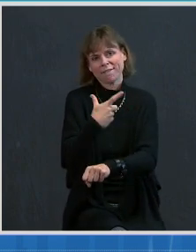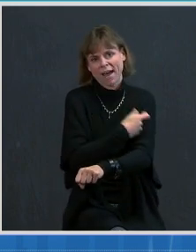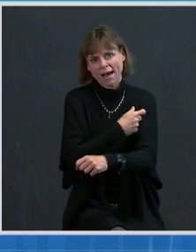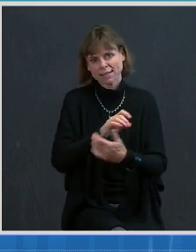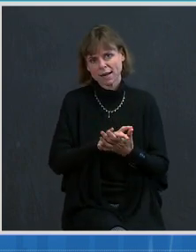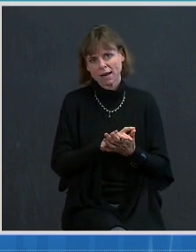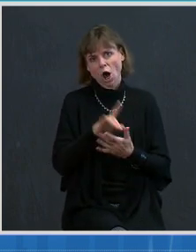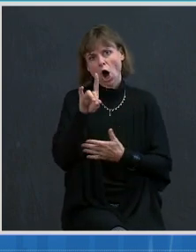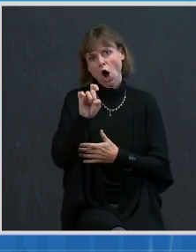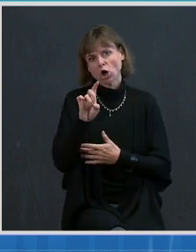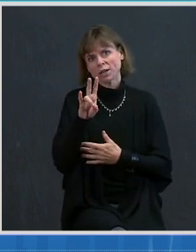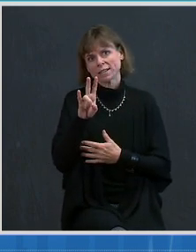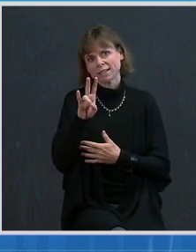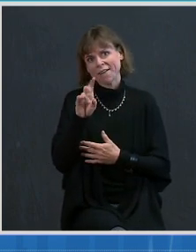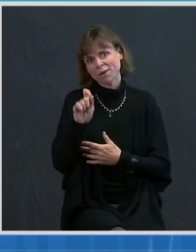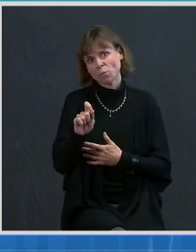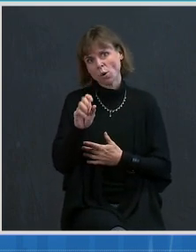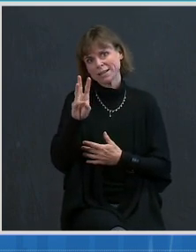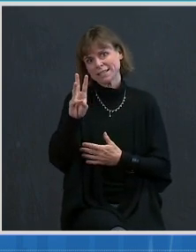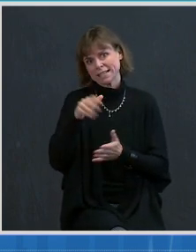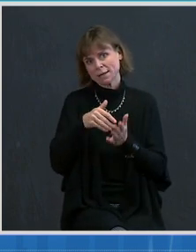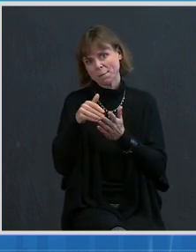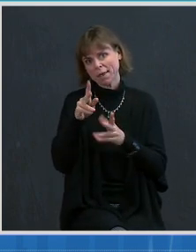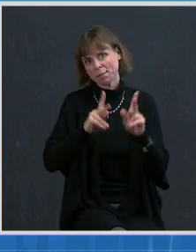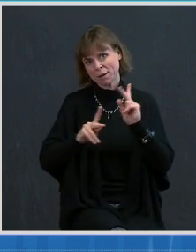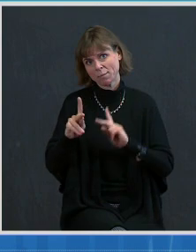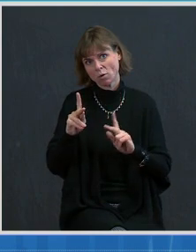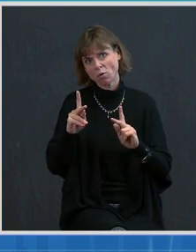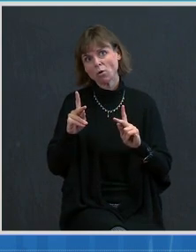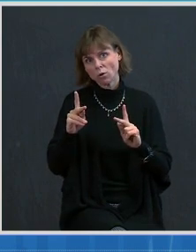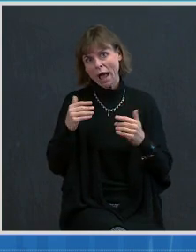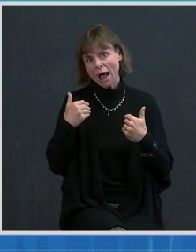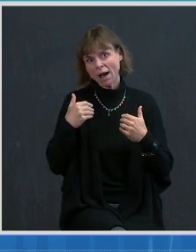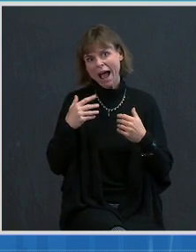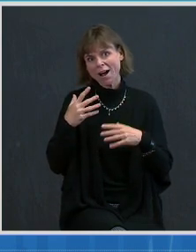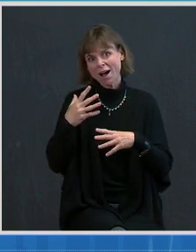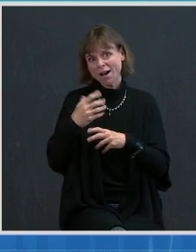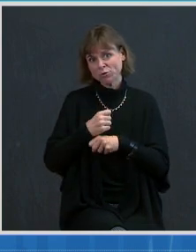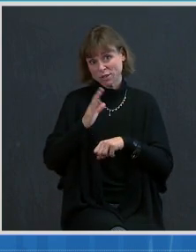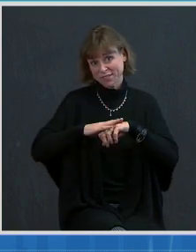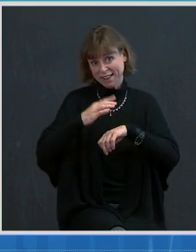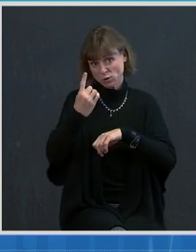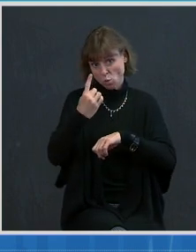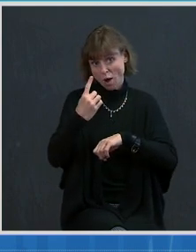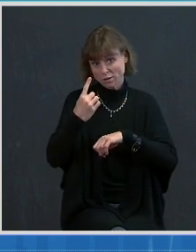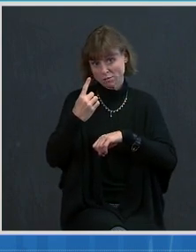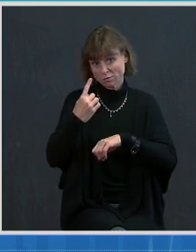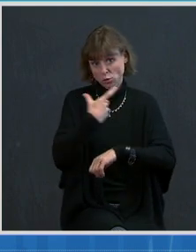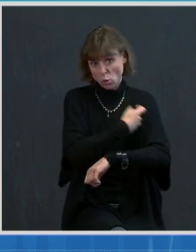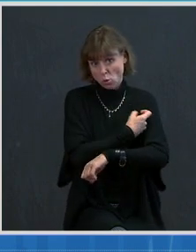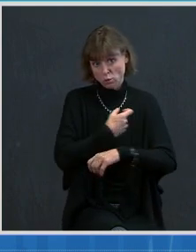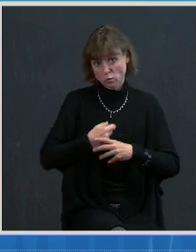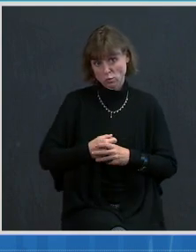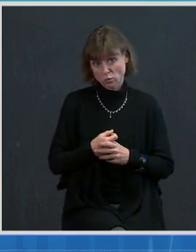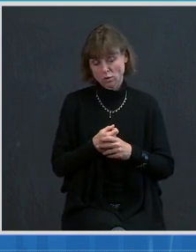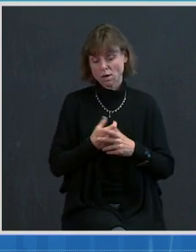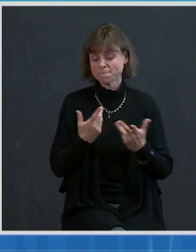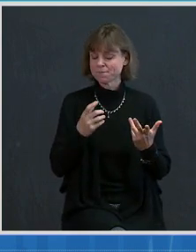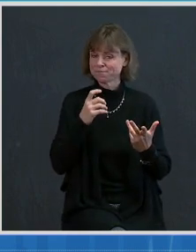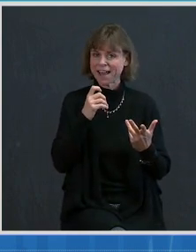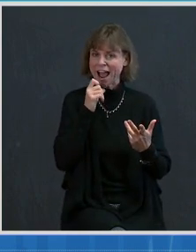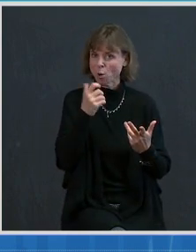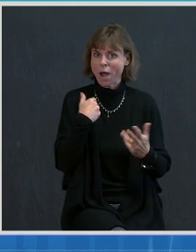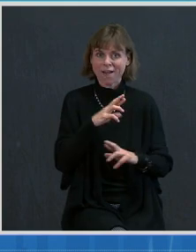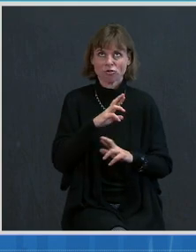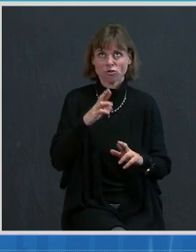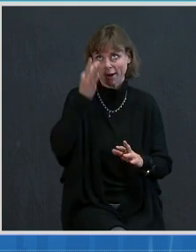that 107.6 million people have been have received at least one dose of a vaccine. I don't have off the top of my head